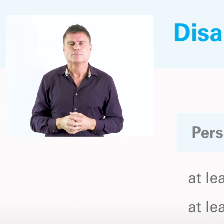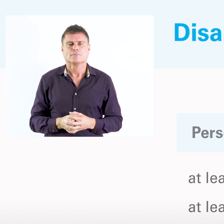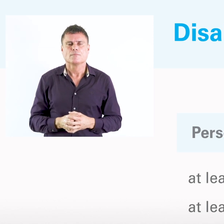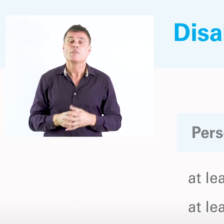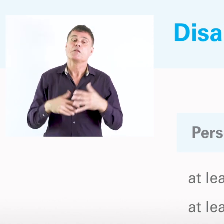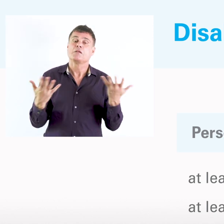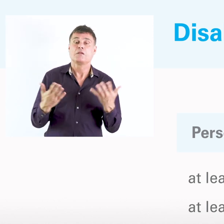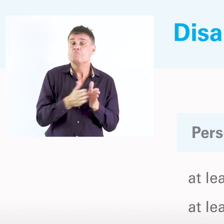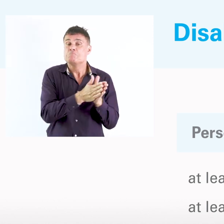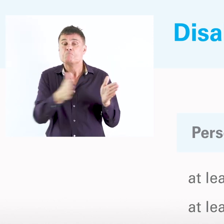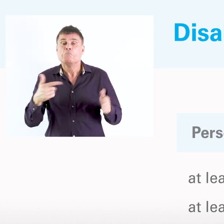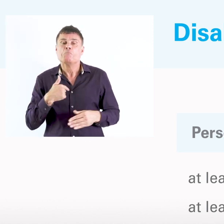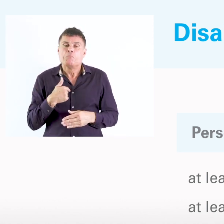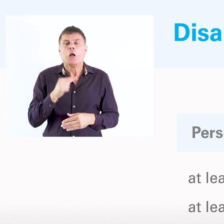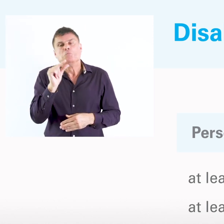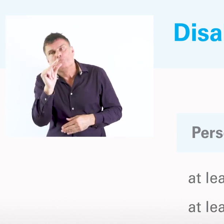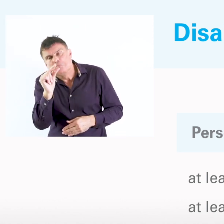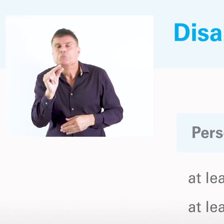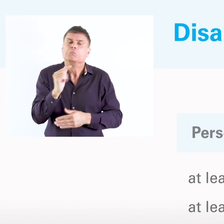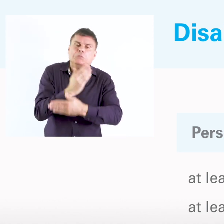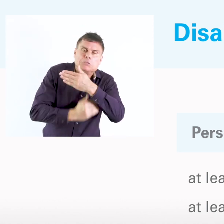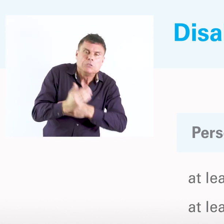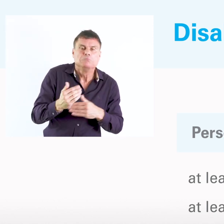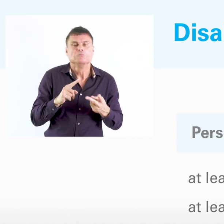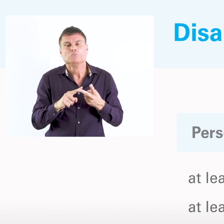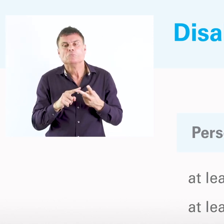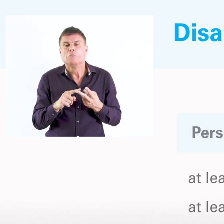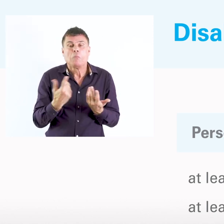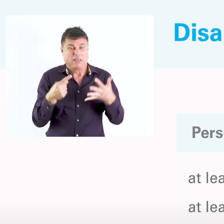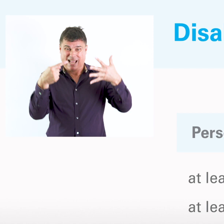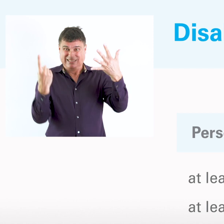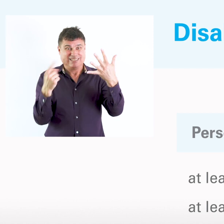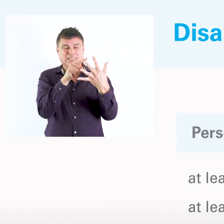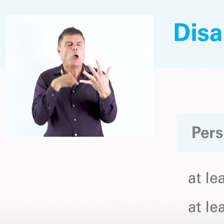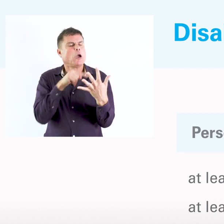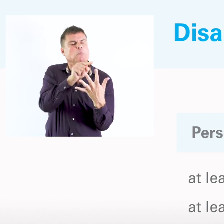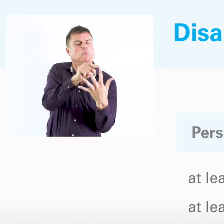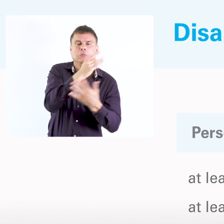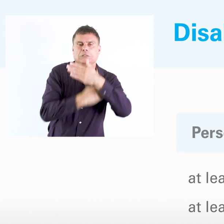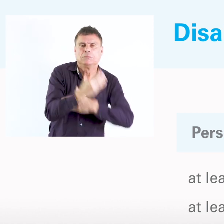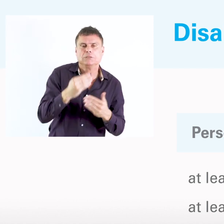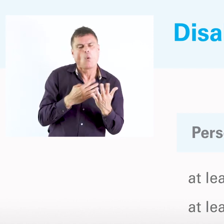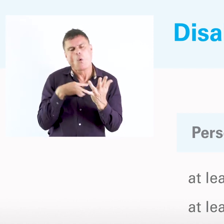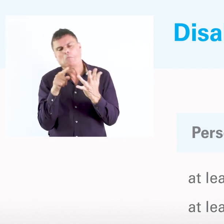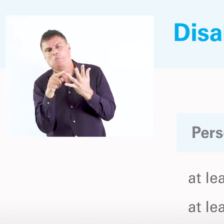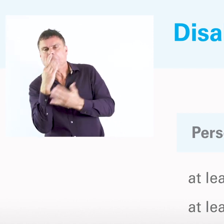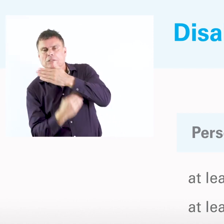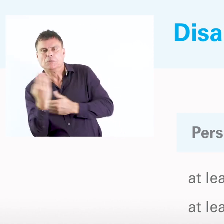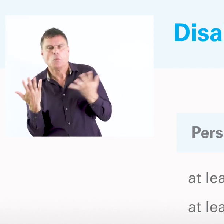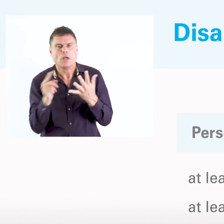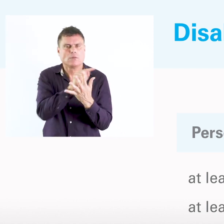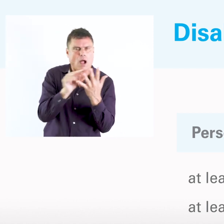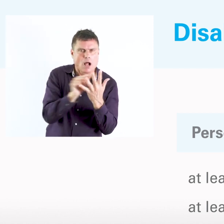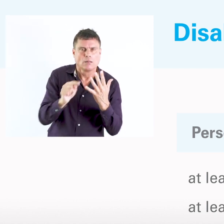of people with disabilities, anybody who says they have even just some difficulty doing even just one of